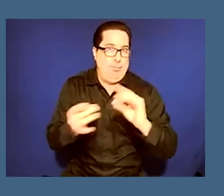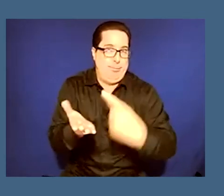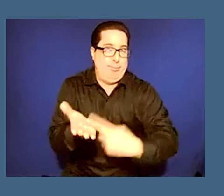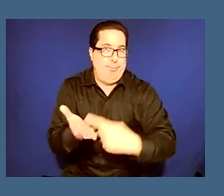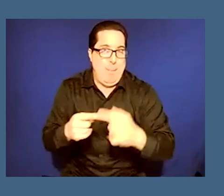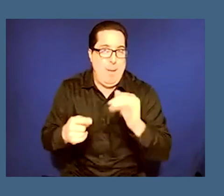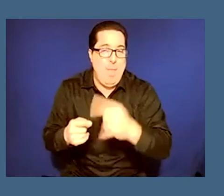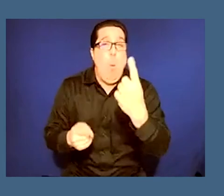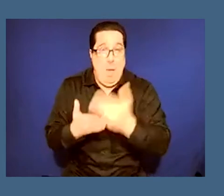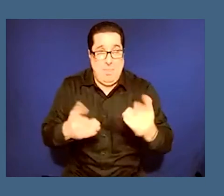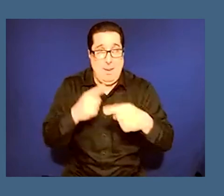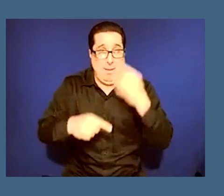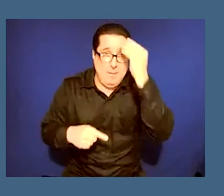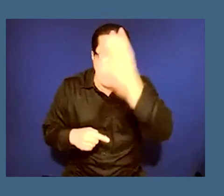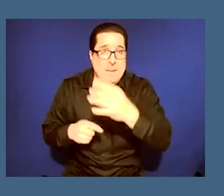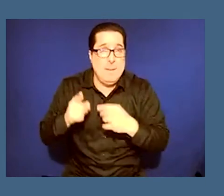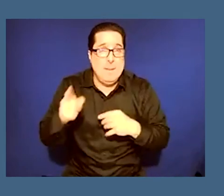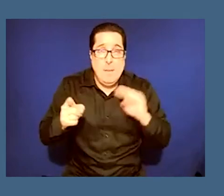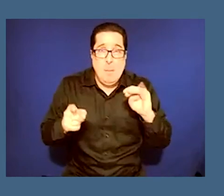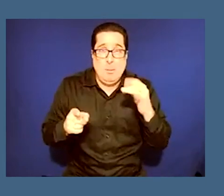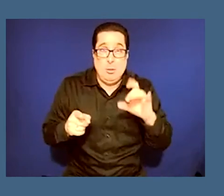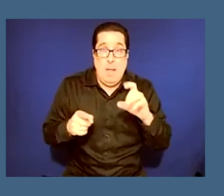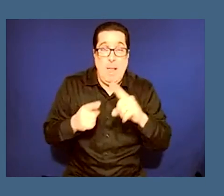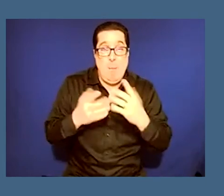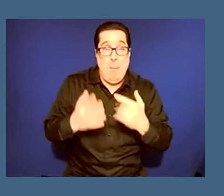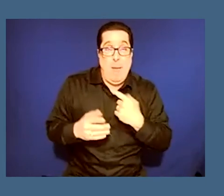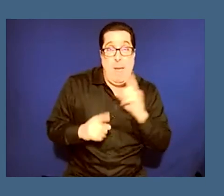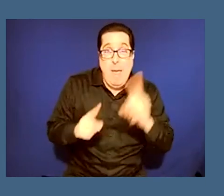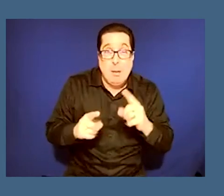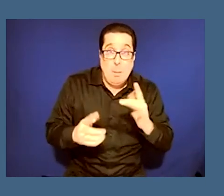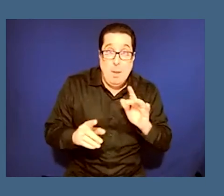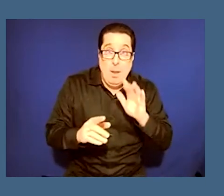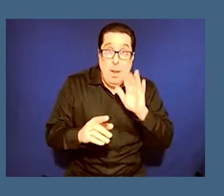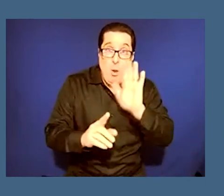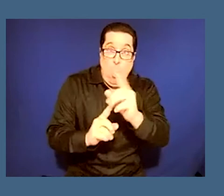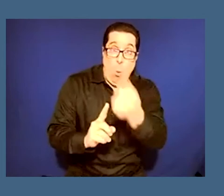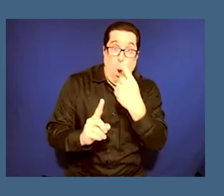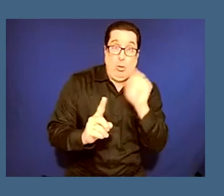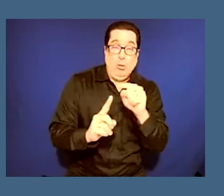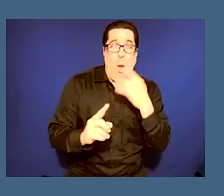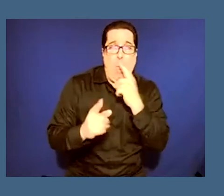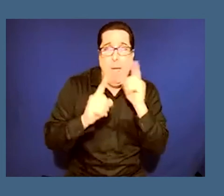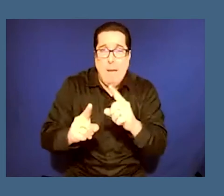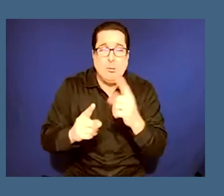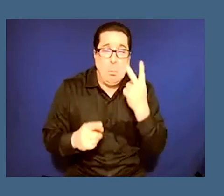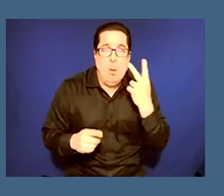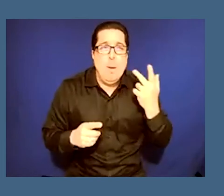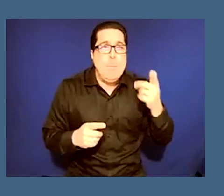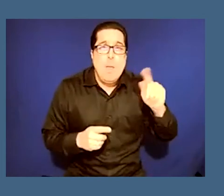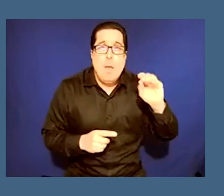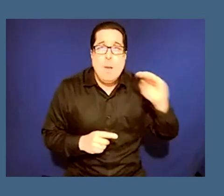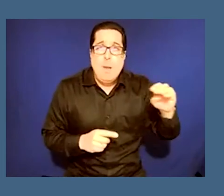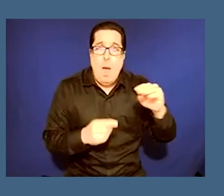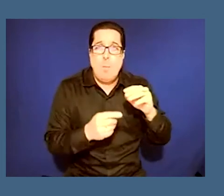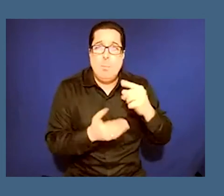michelle i'm going to get to the heart of your question i think but one thing that i just wanted to comment on was tom's discussion of like